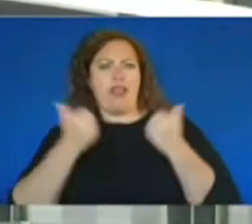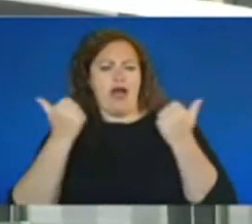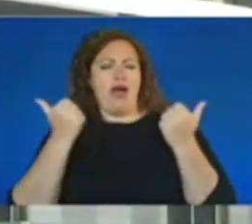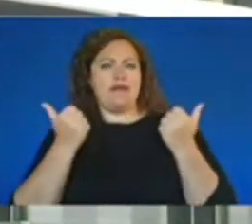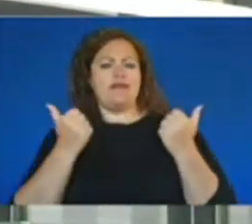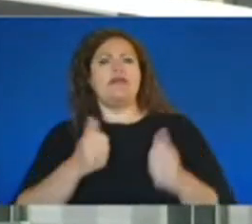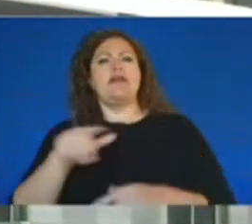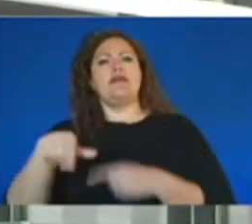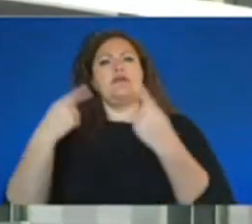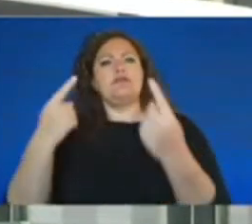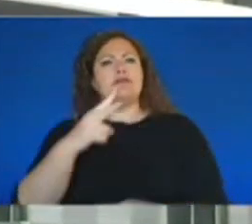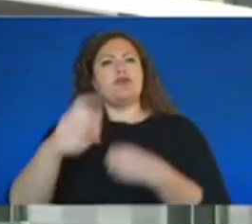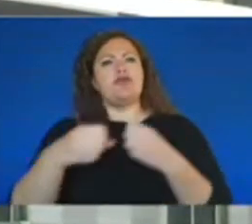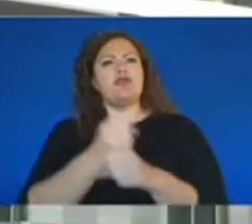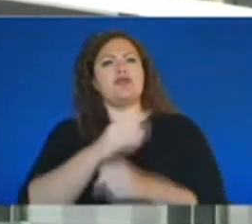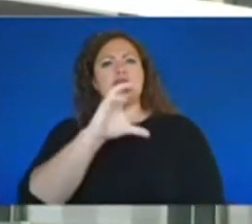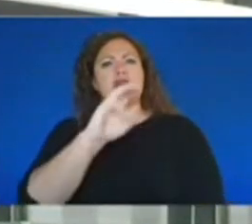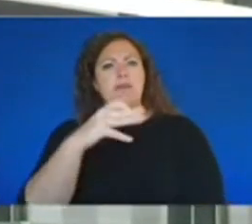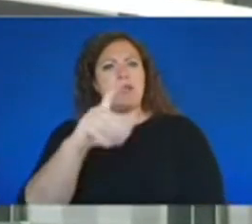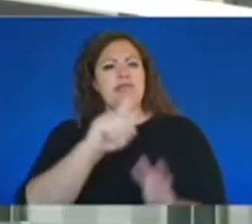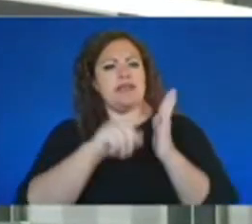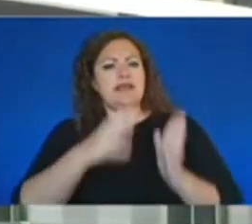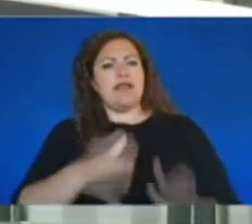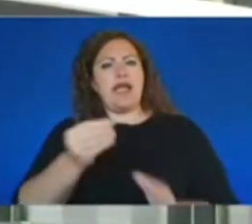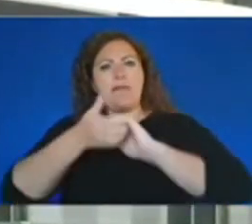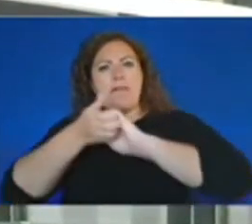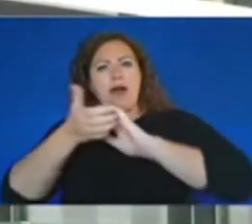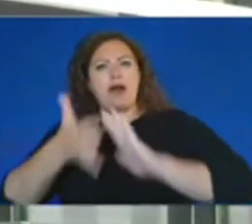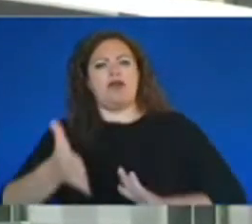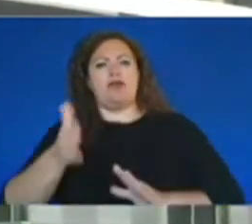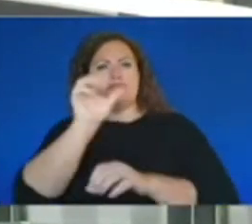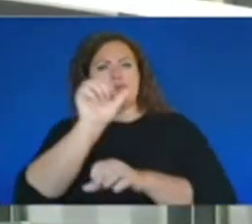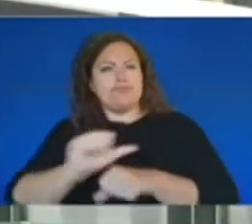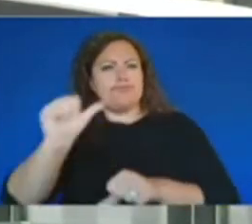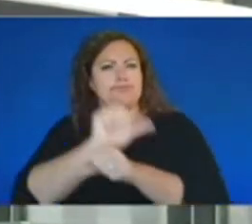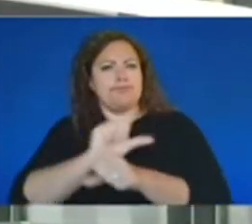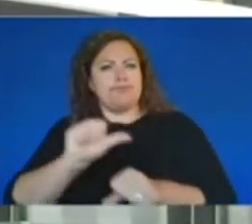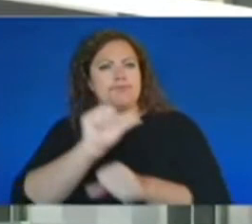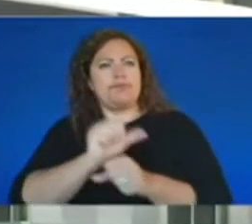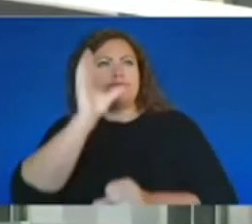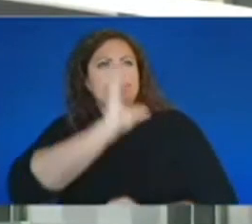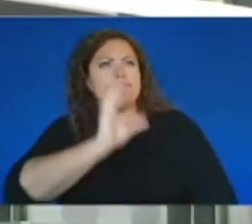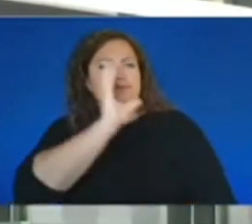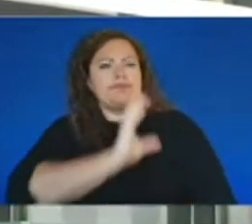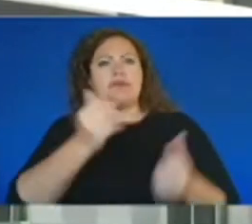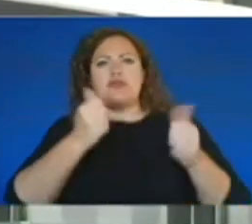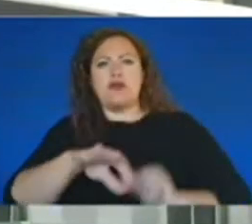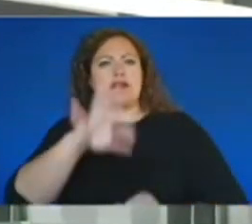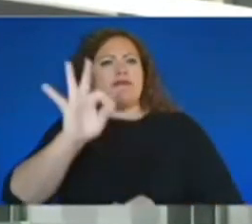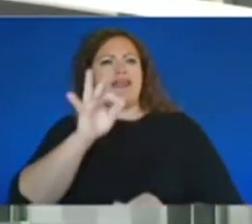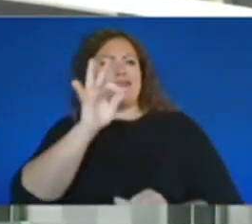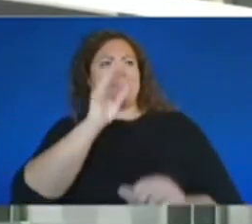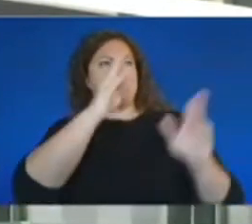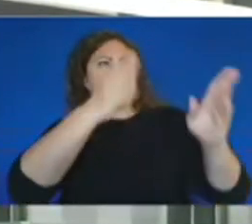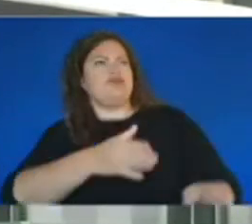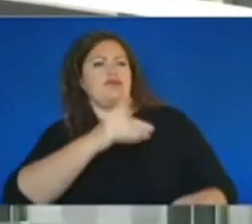detectives and our federal partners have worked relentlessly to try to find the individuals responsible and to hold them accountable.